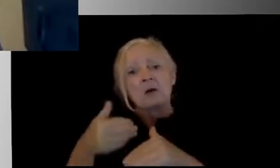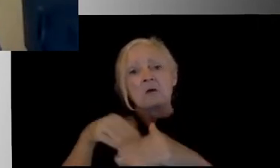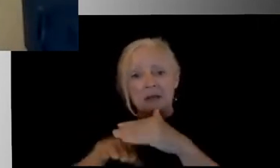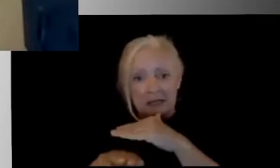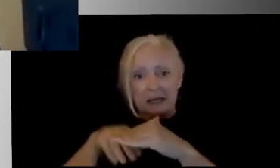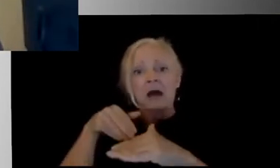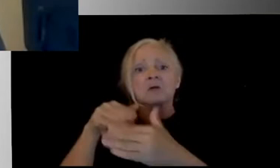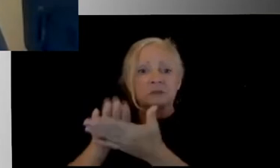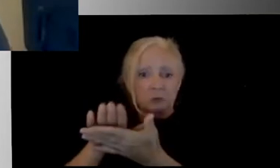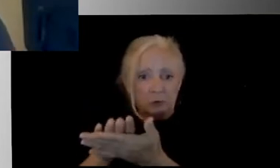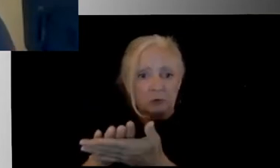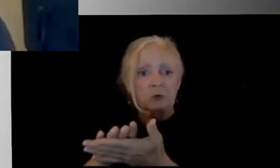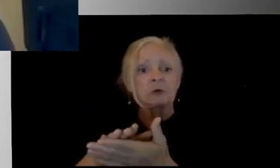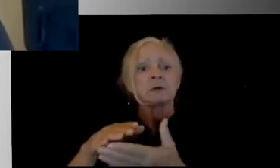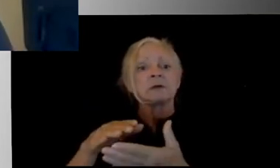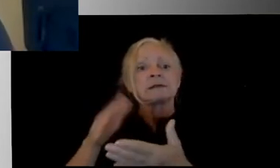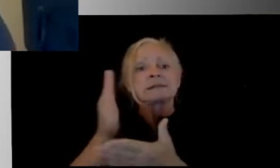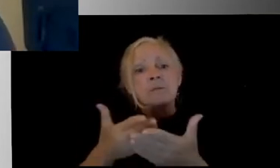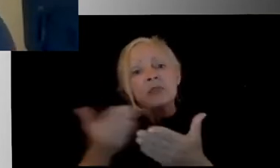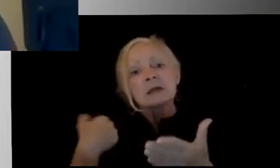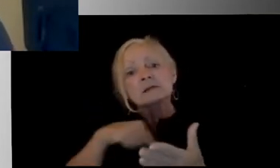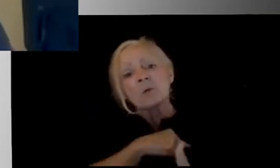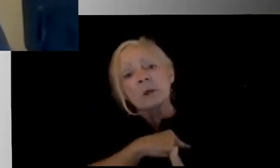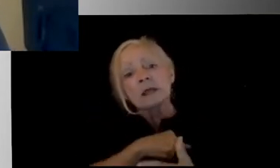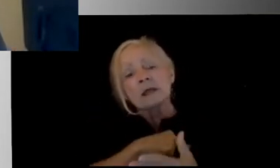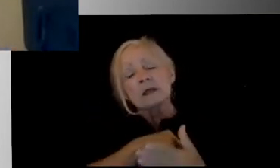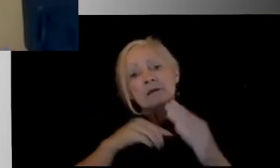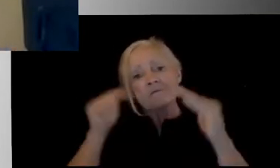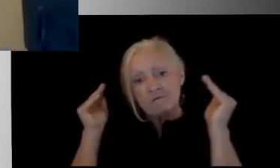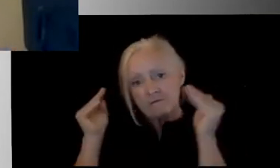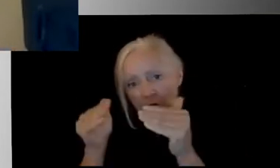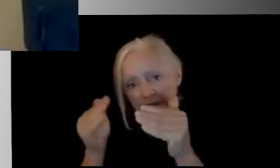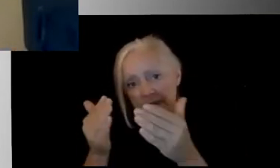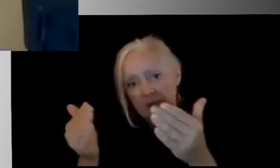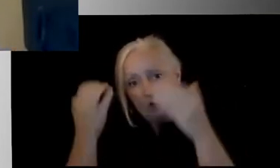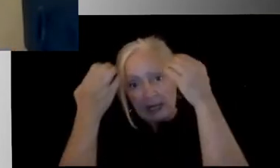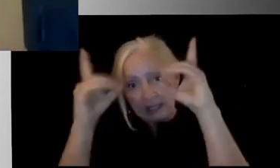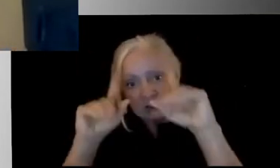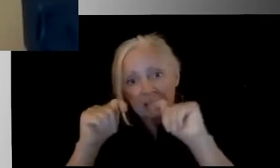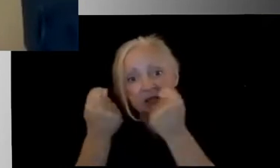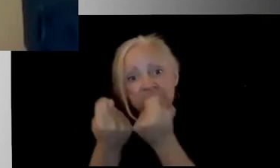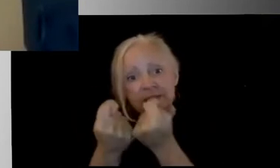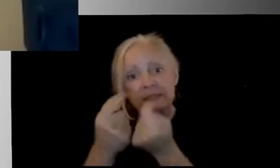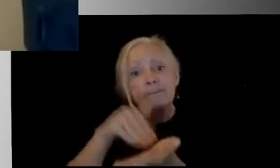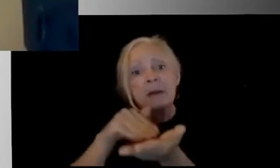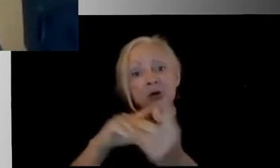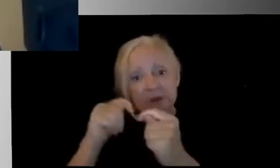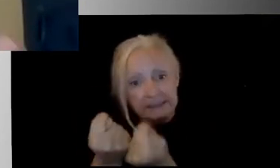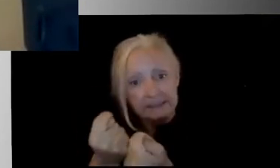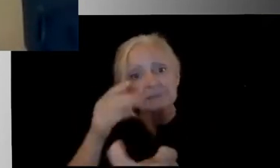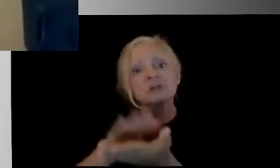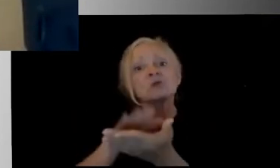some of the things that we work on here with our education team and our medical team and also the family and then the school as well. So,